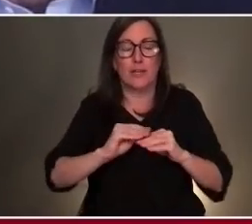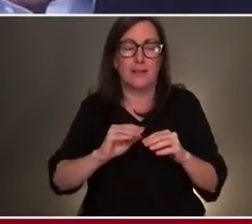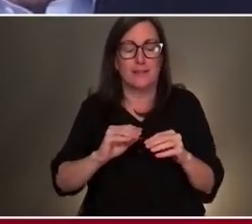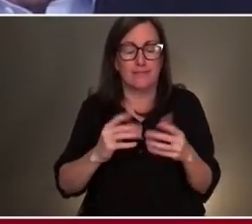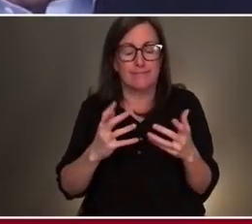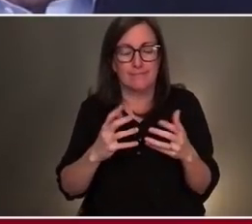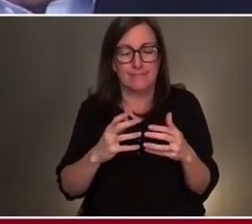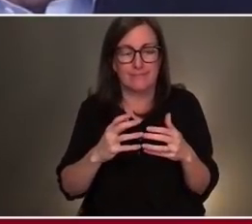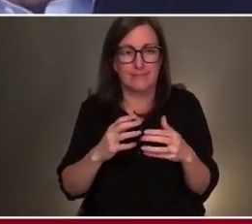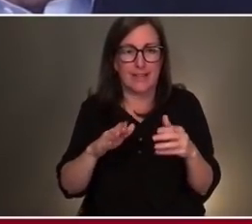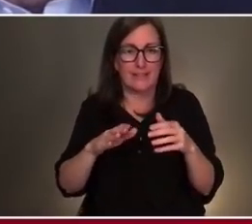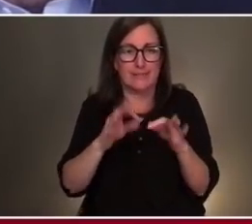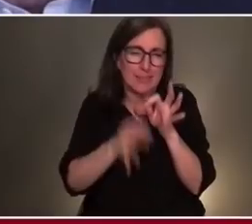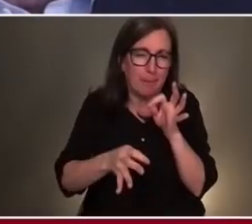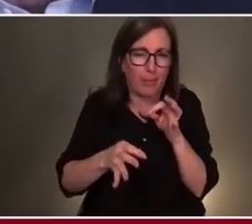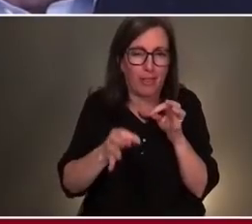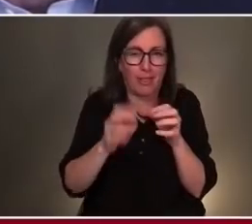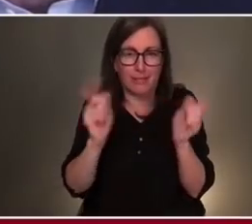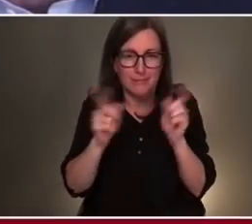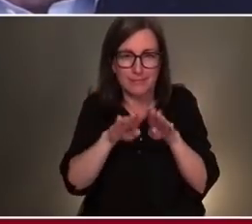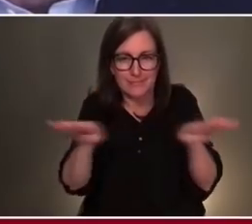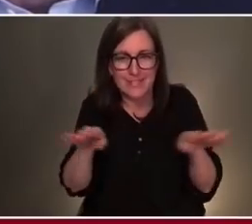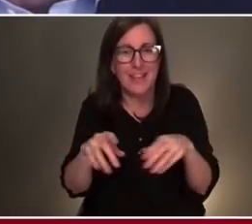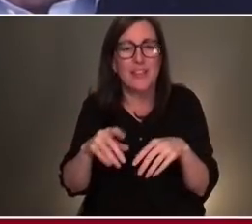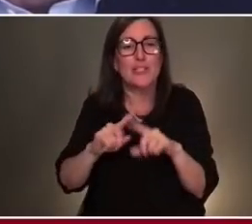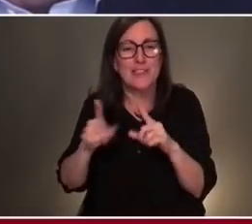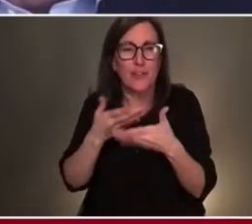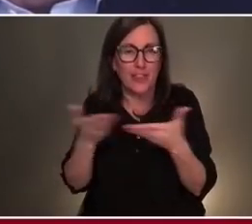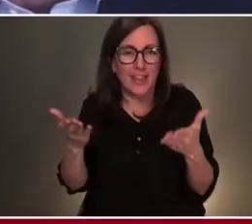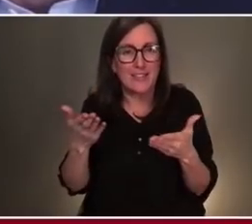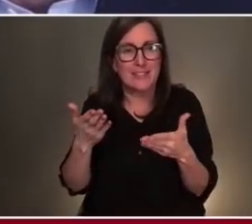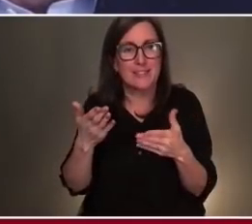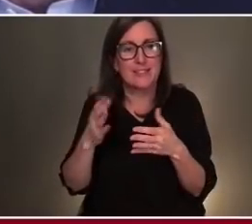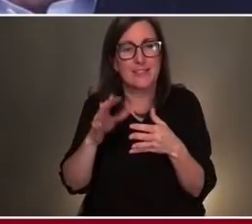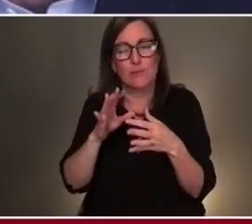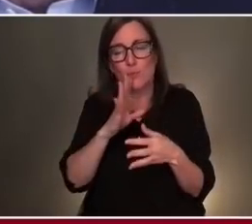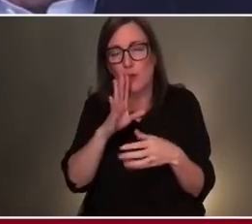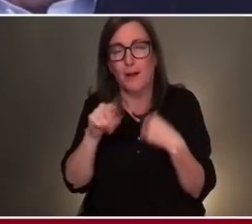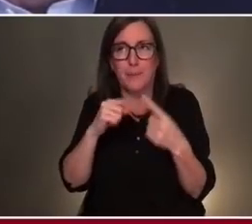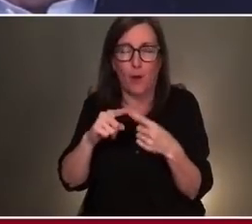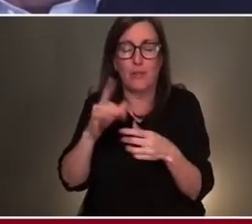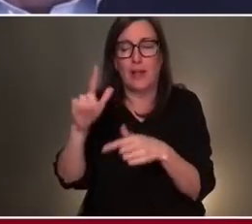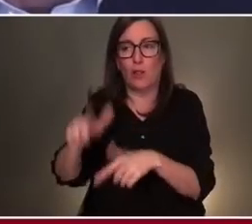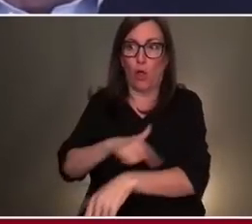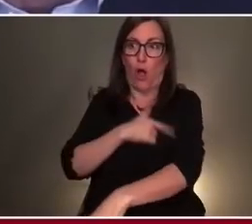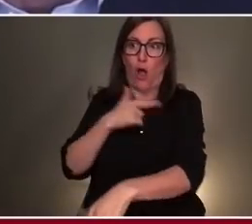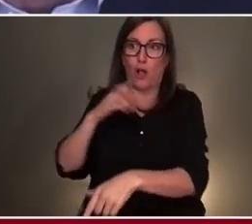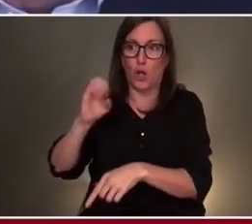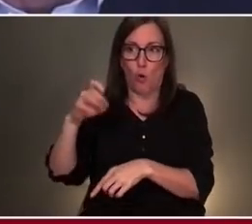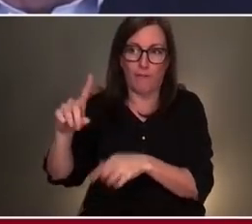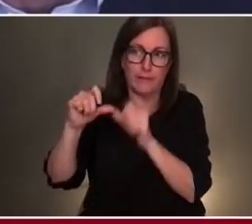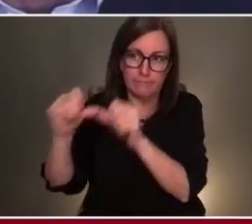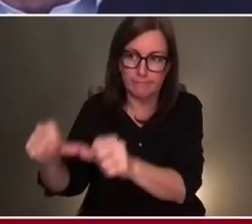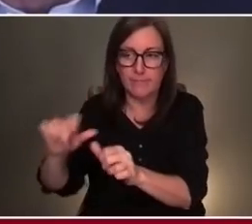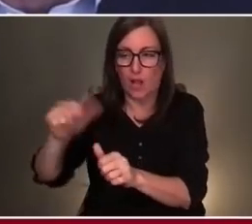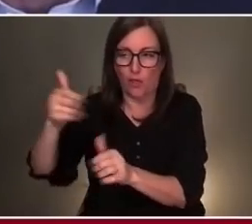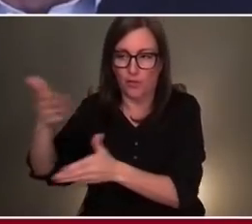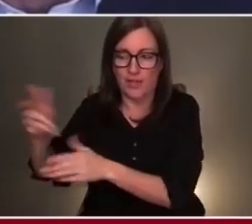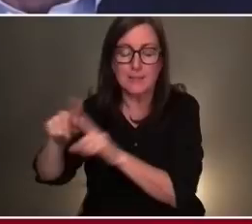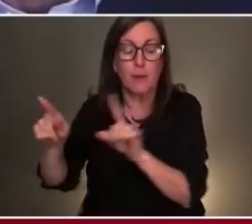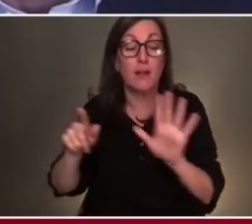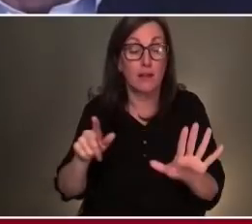externalities, including continuing the spread, including long COVID, et cetera. But what do you say to people who say, I